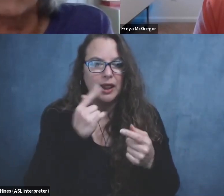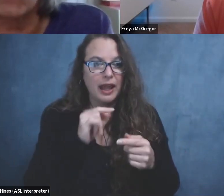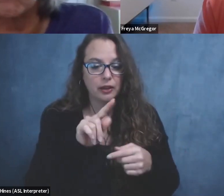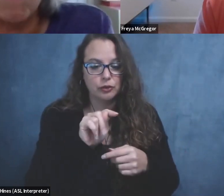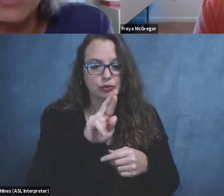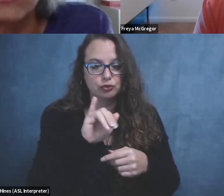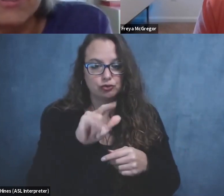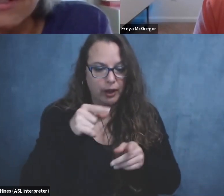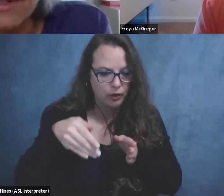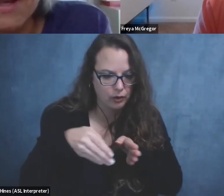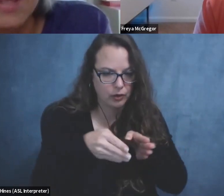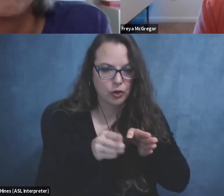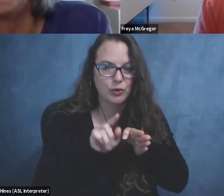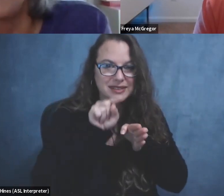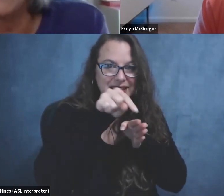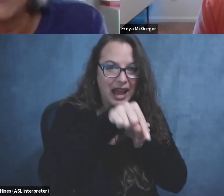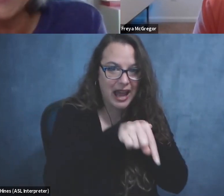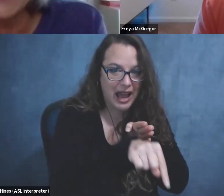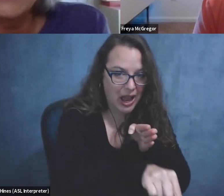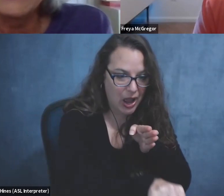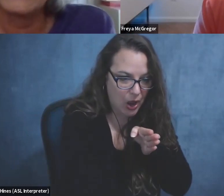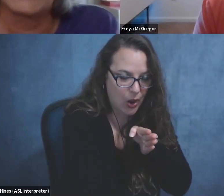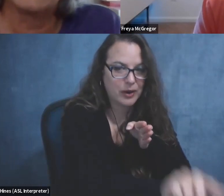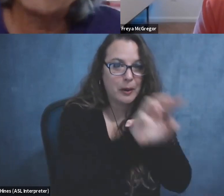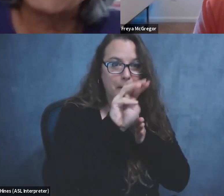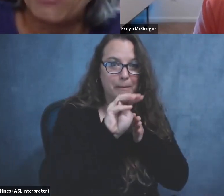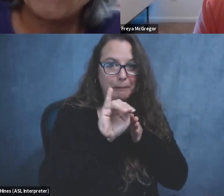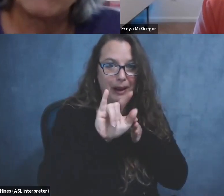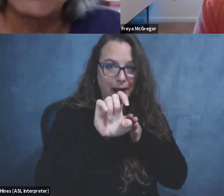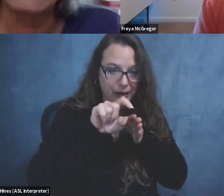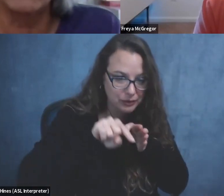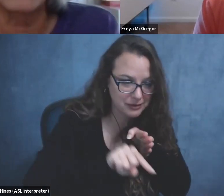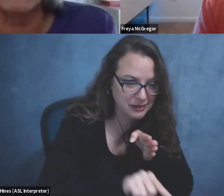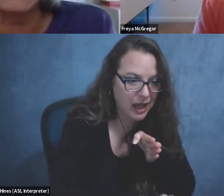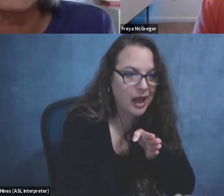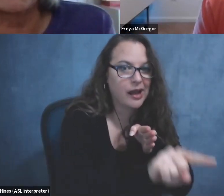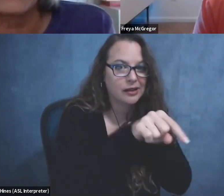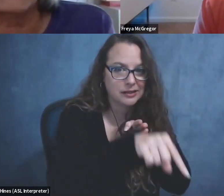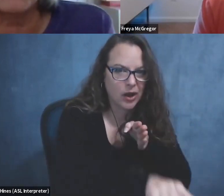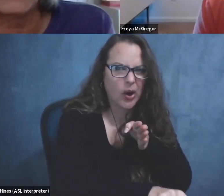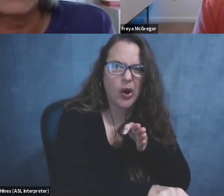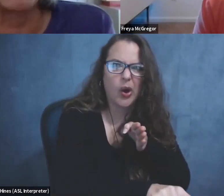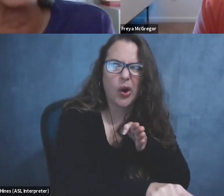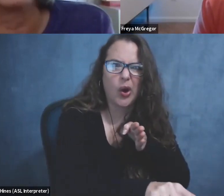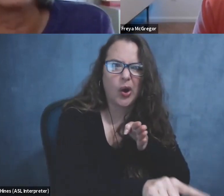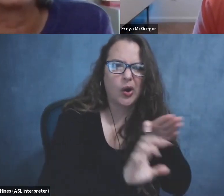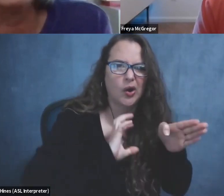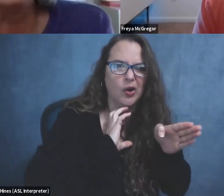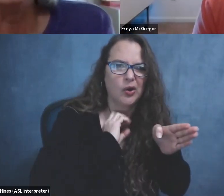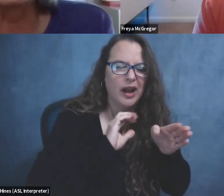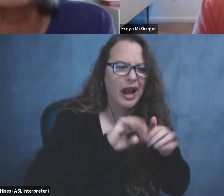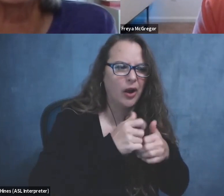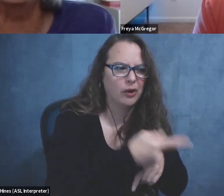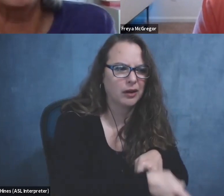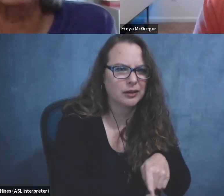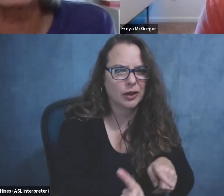for miles and miles. And I don't have to stop and realize, Oh, now I got to come back up that. How am I? Okay.